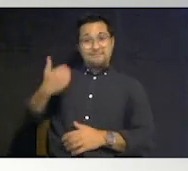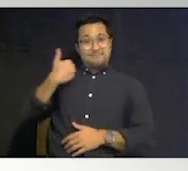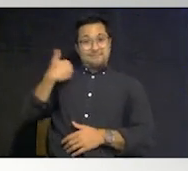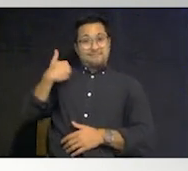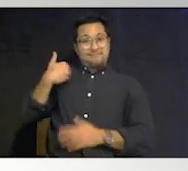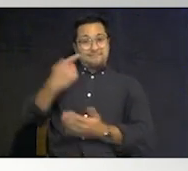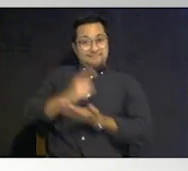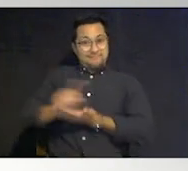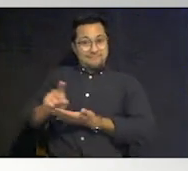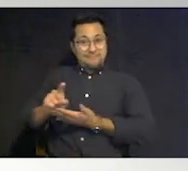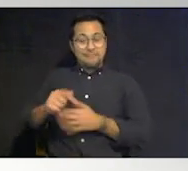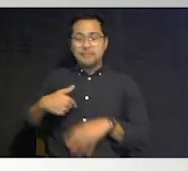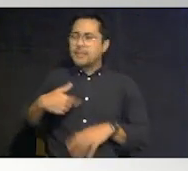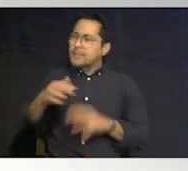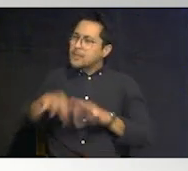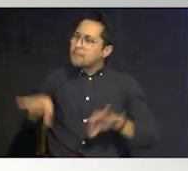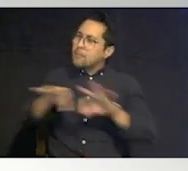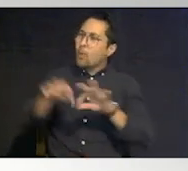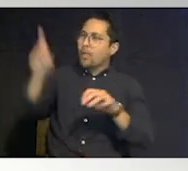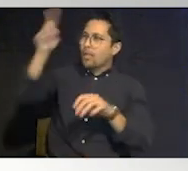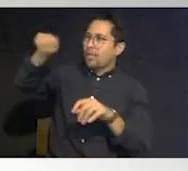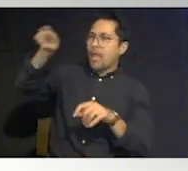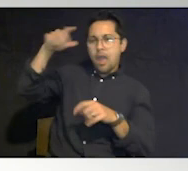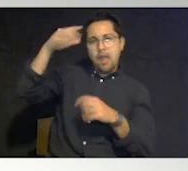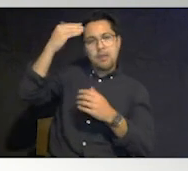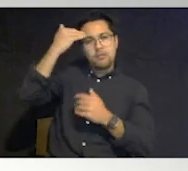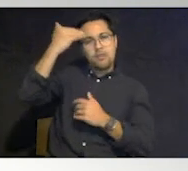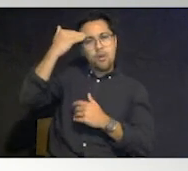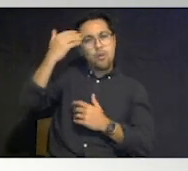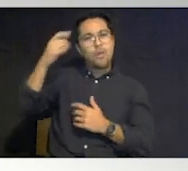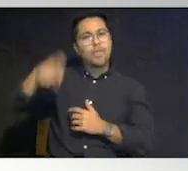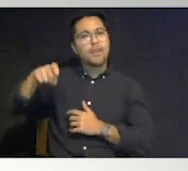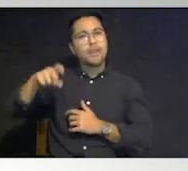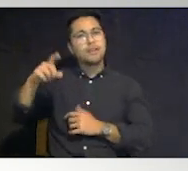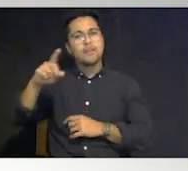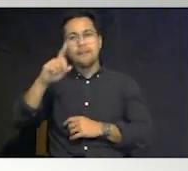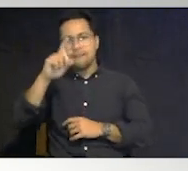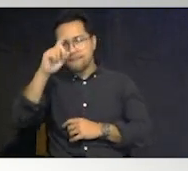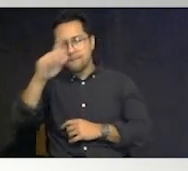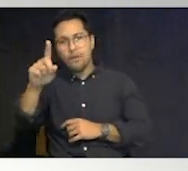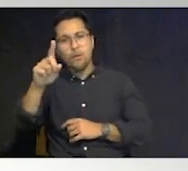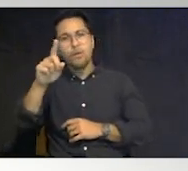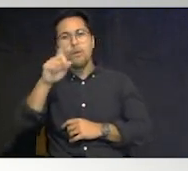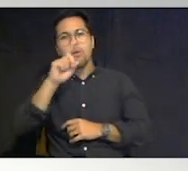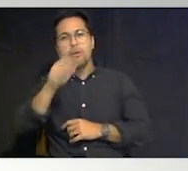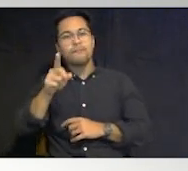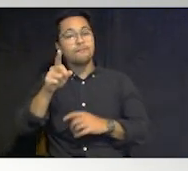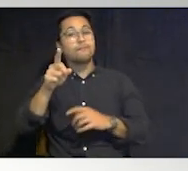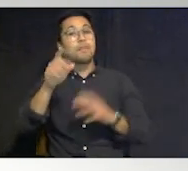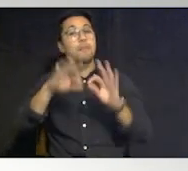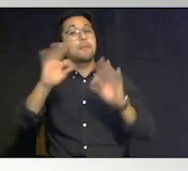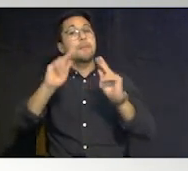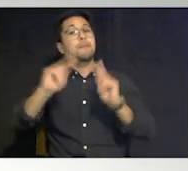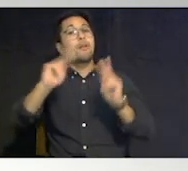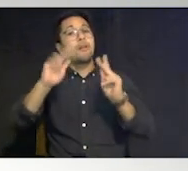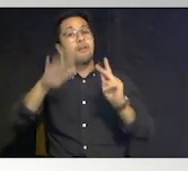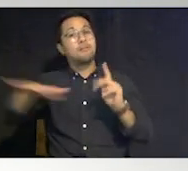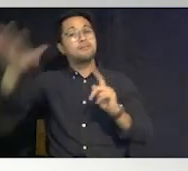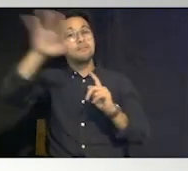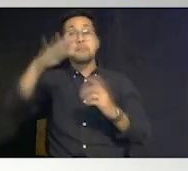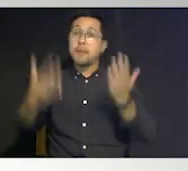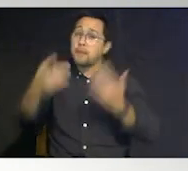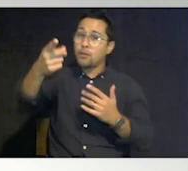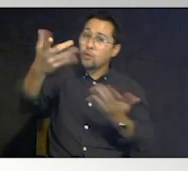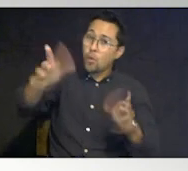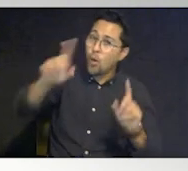it's important that they understand what the needs are of people out there um you may not want to go